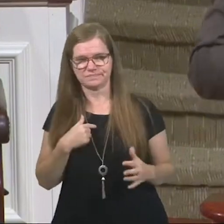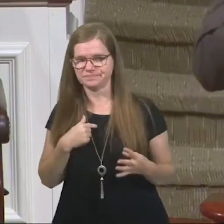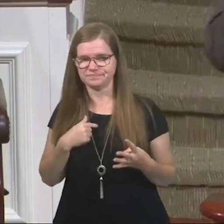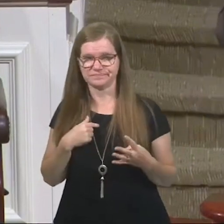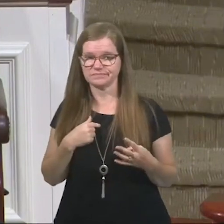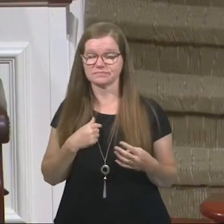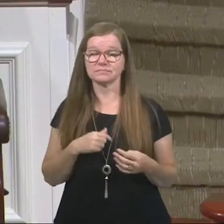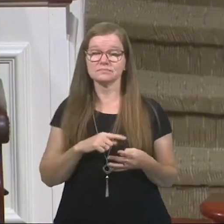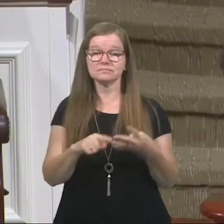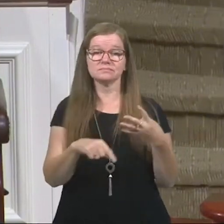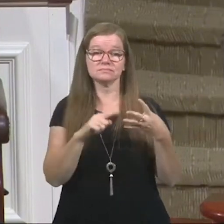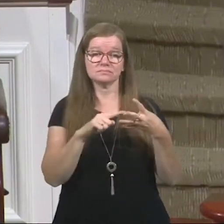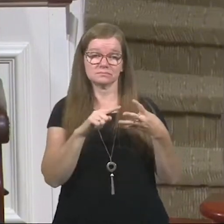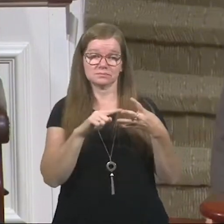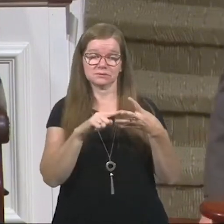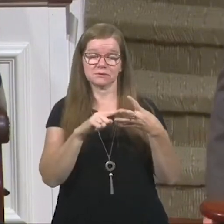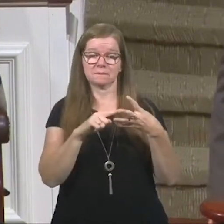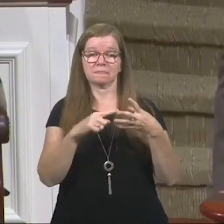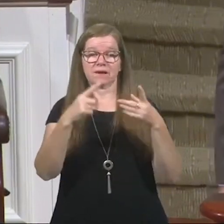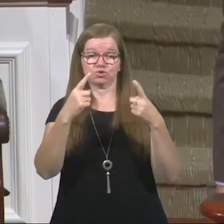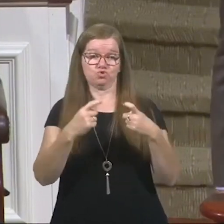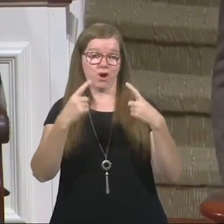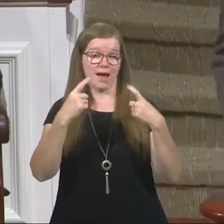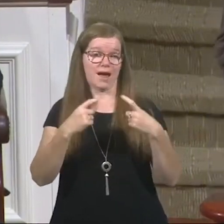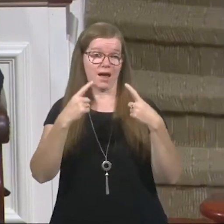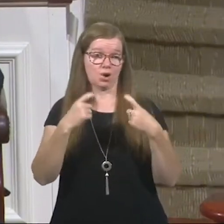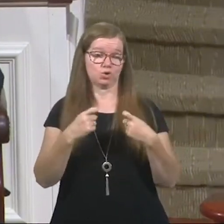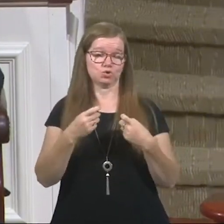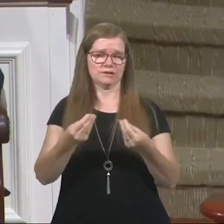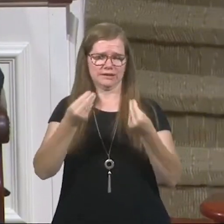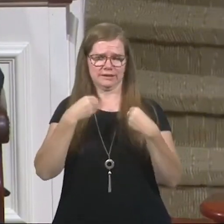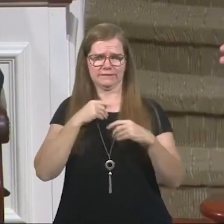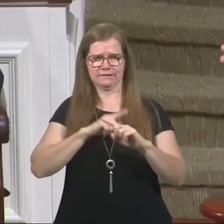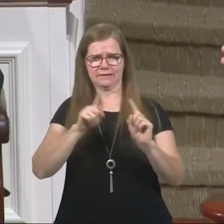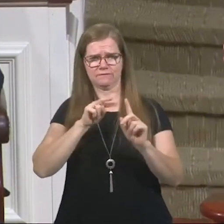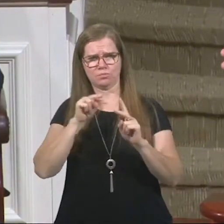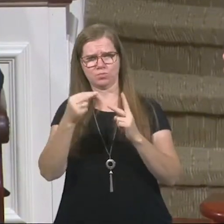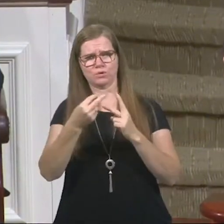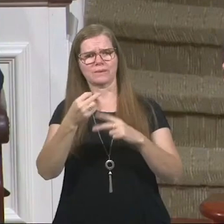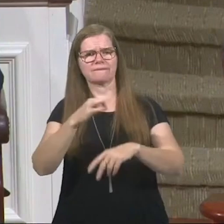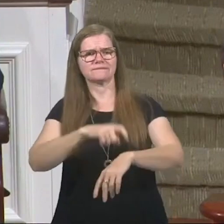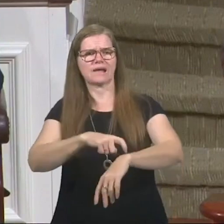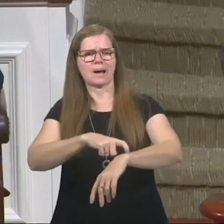I would say, secondly, trials give you a different perspective on time.